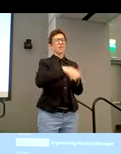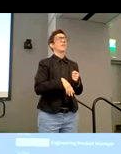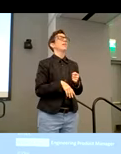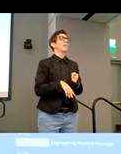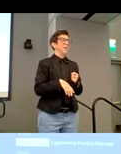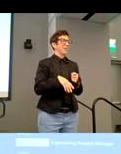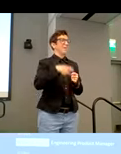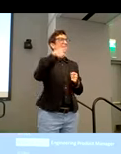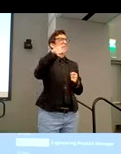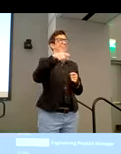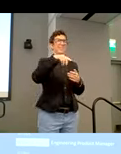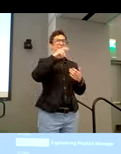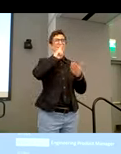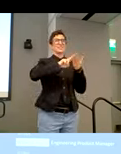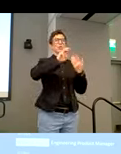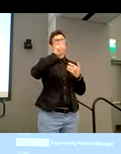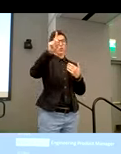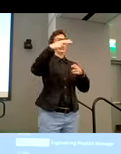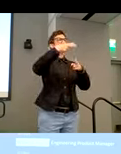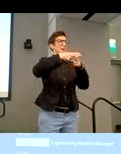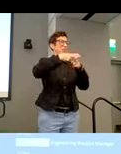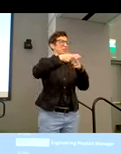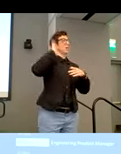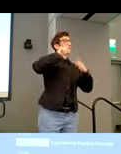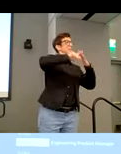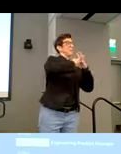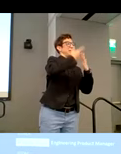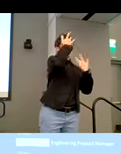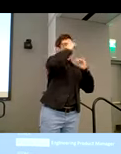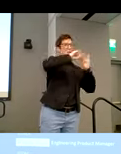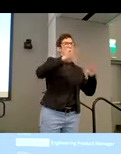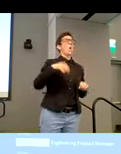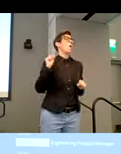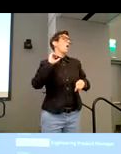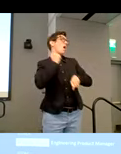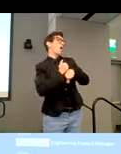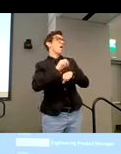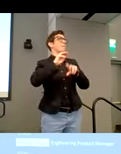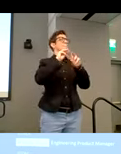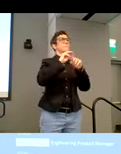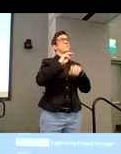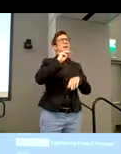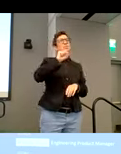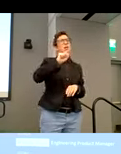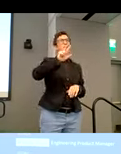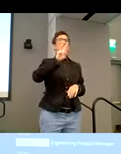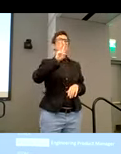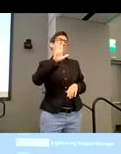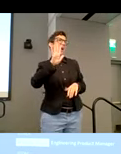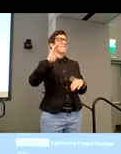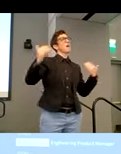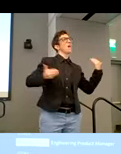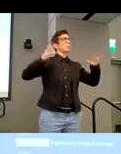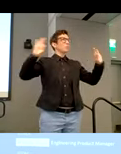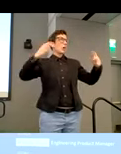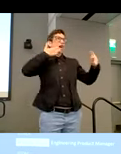when secretary would mentioned, you know, at the start of the pandemic, they were like, yeah, we got, you know, 365 and we're you know, this is all